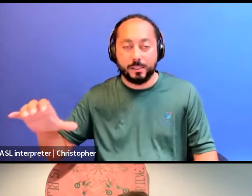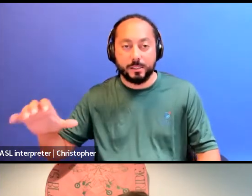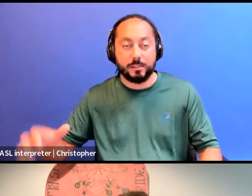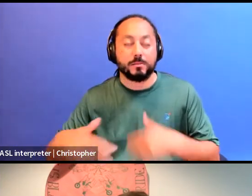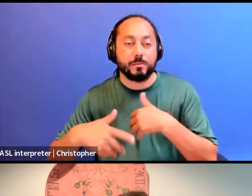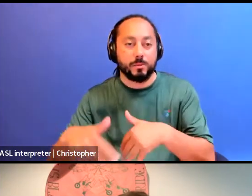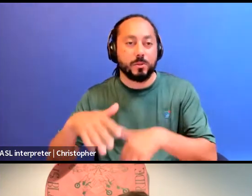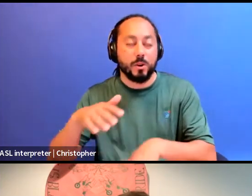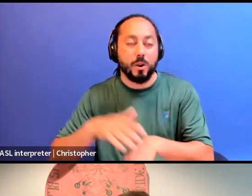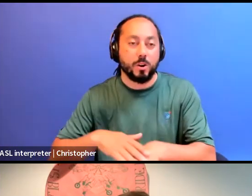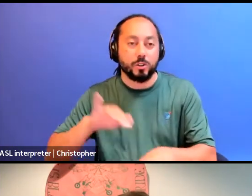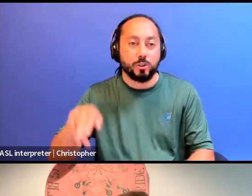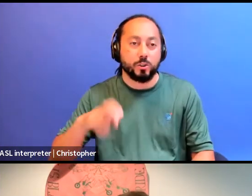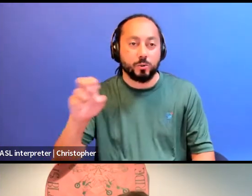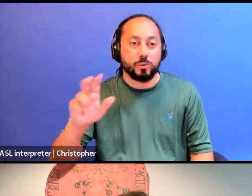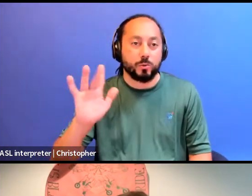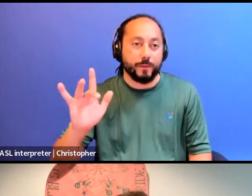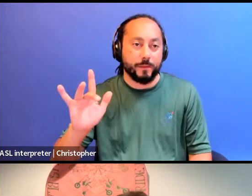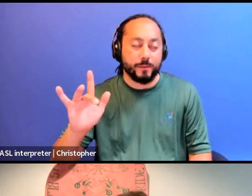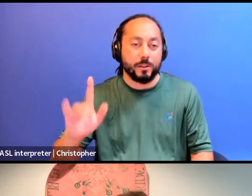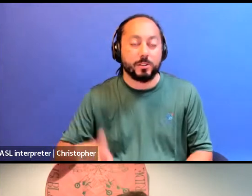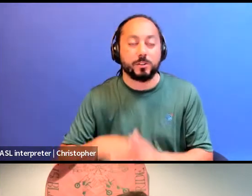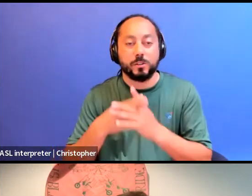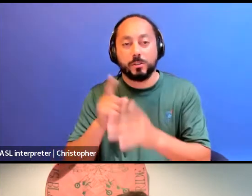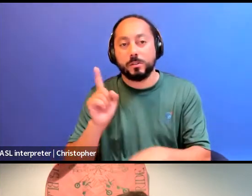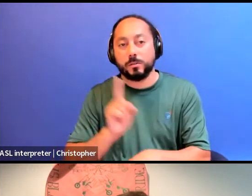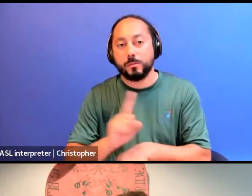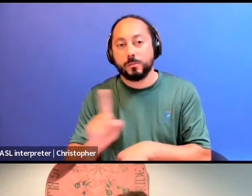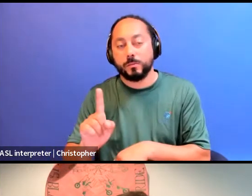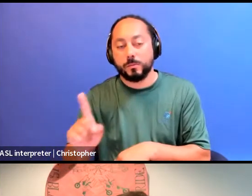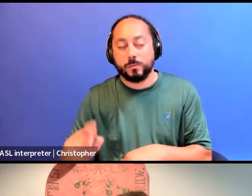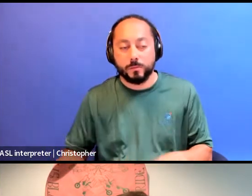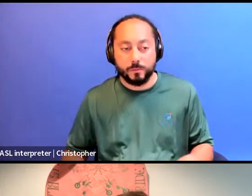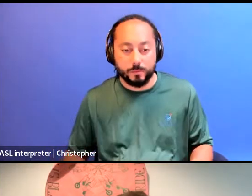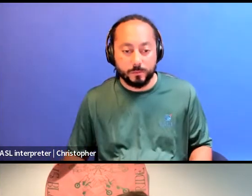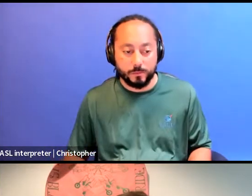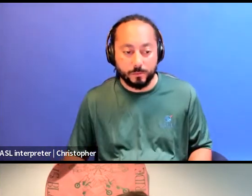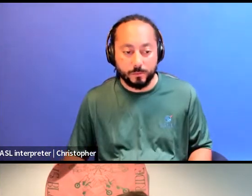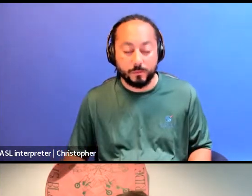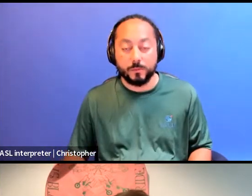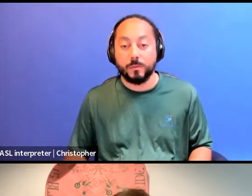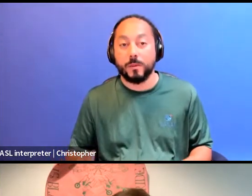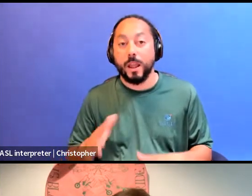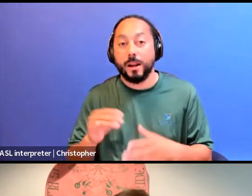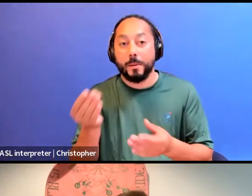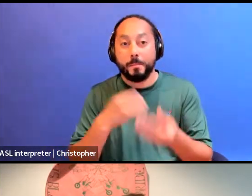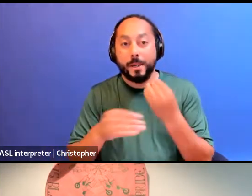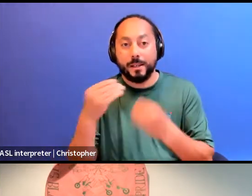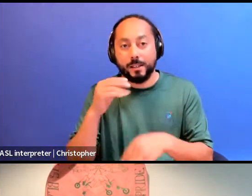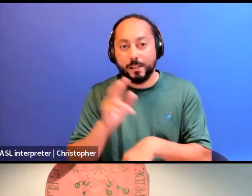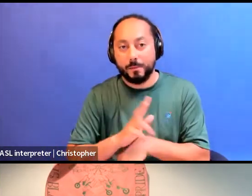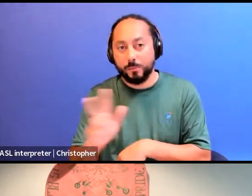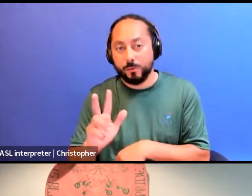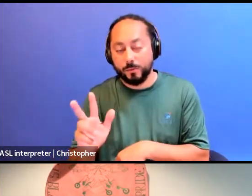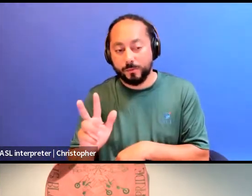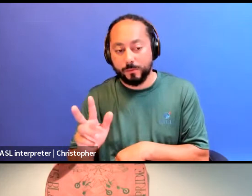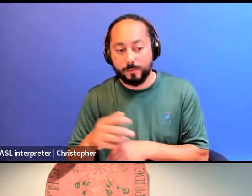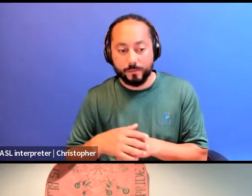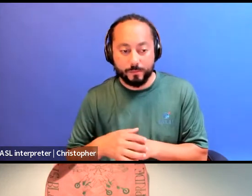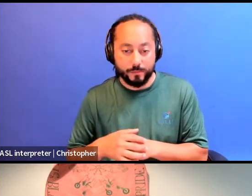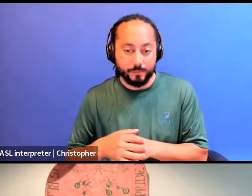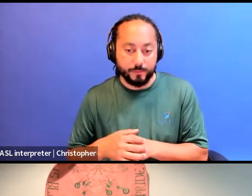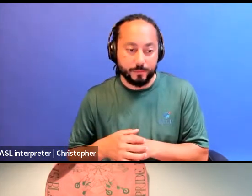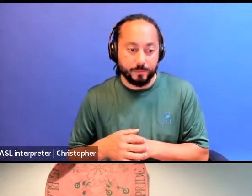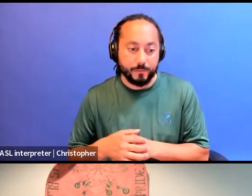25th of June, which starts at 1. And it's followed by a picnic at 3 o'clock. So please,